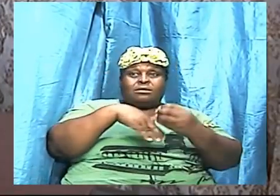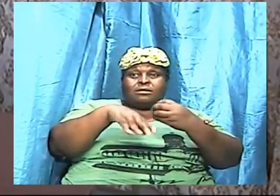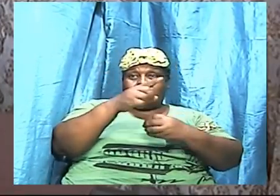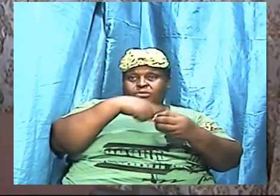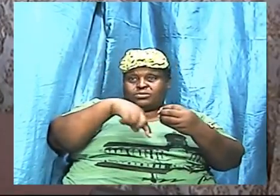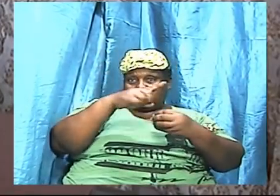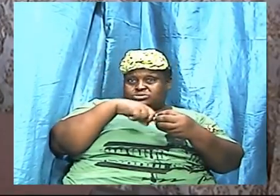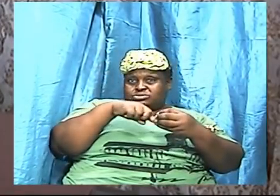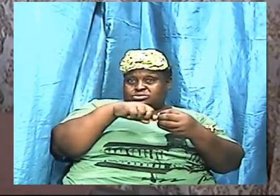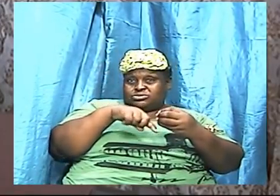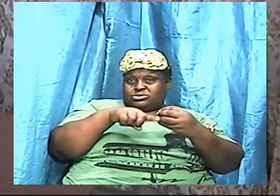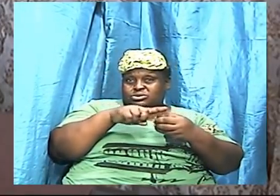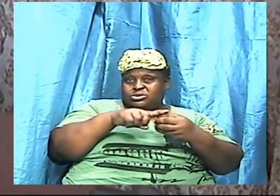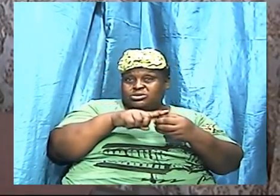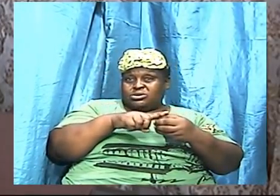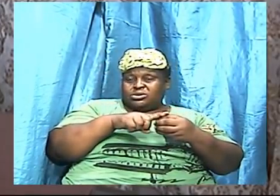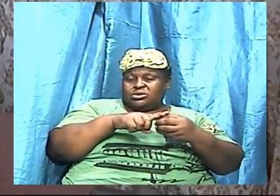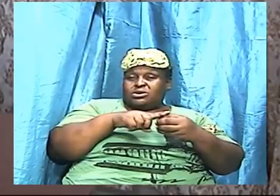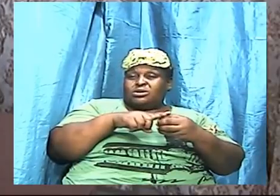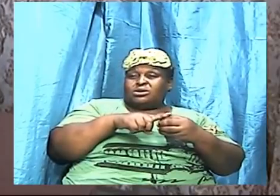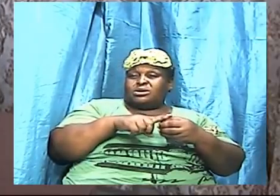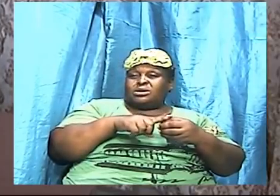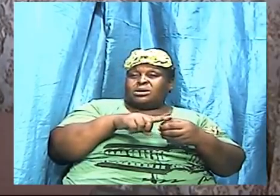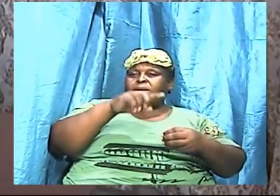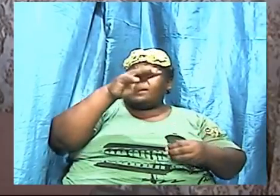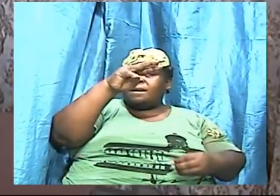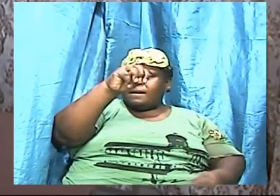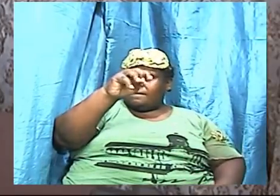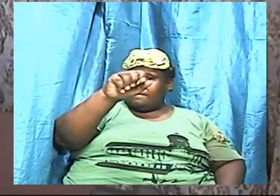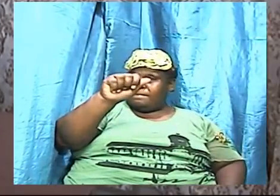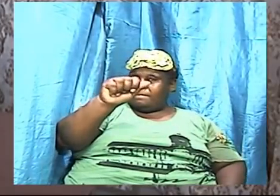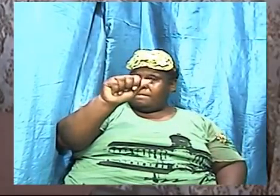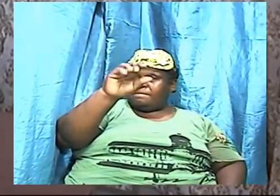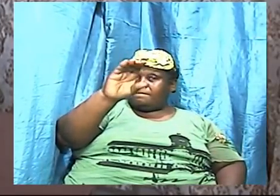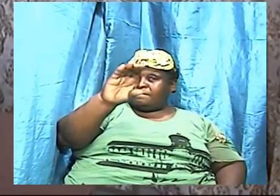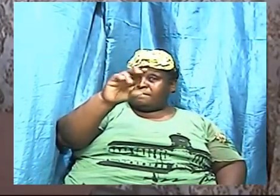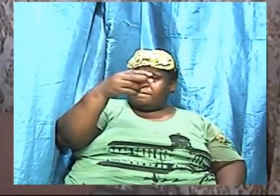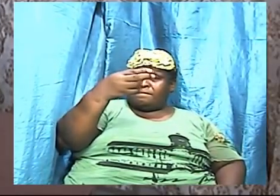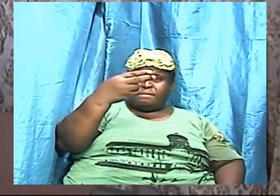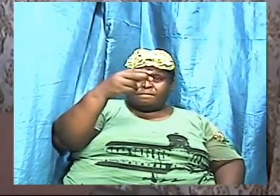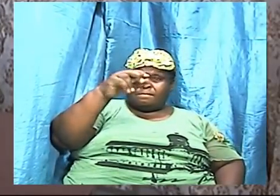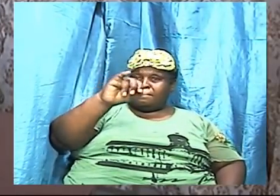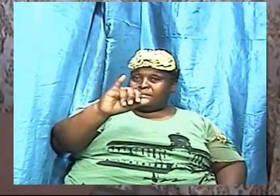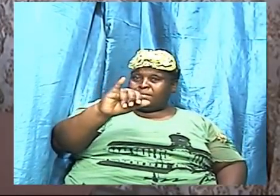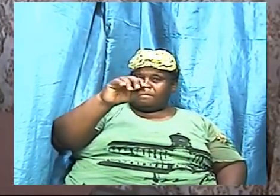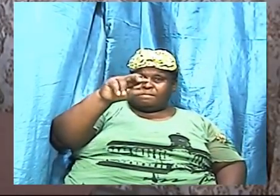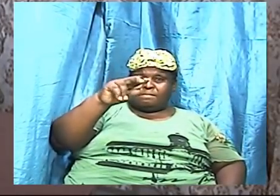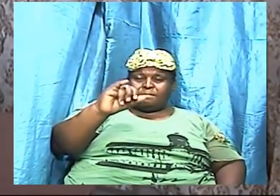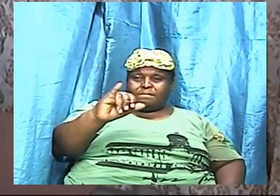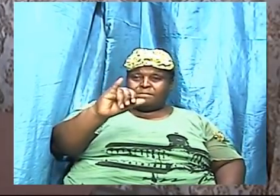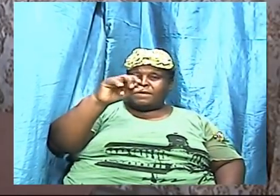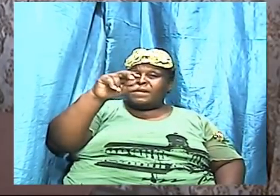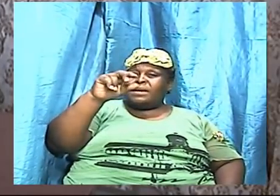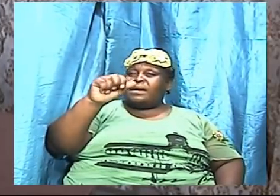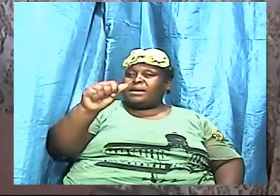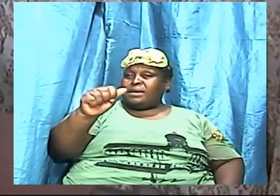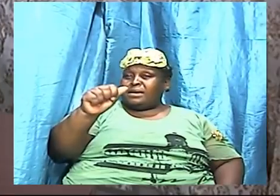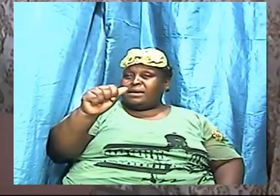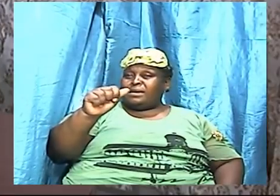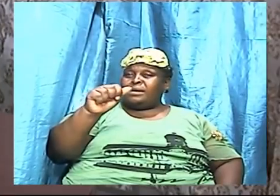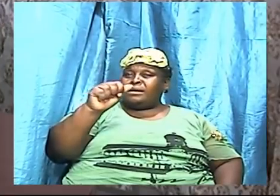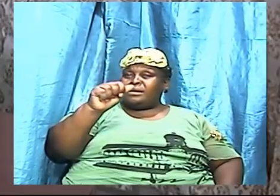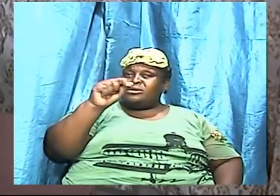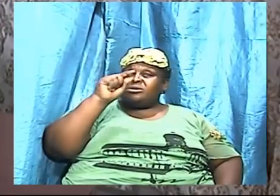the Makara sword. Makara, sorry, M-A-C-H-A-I-R-A. It's the Greek word that